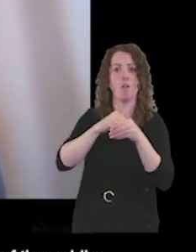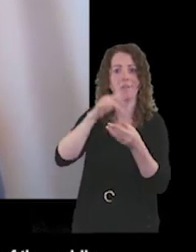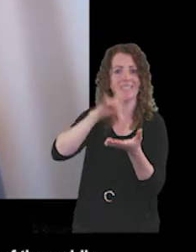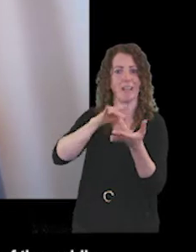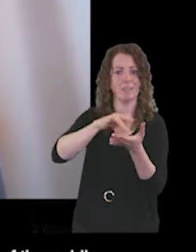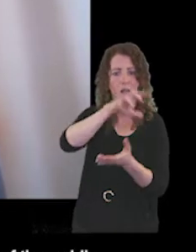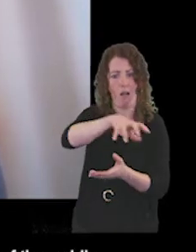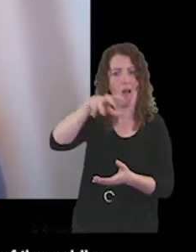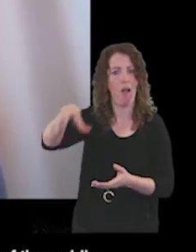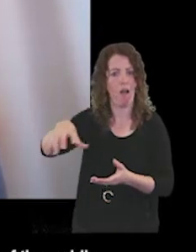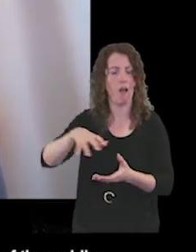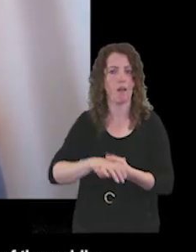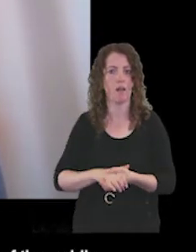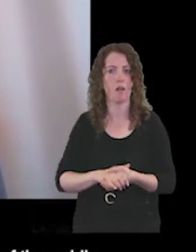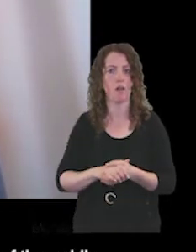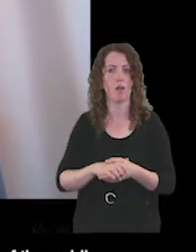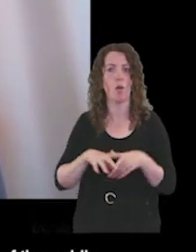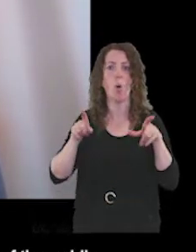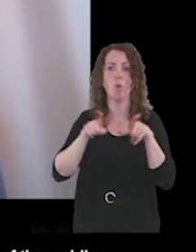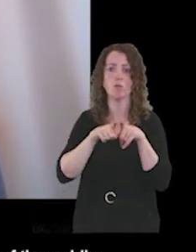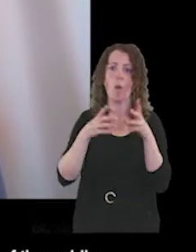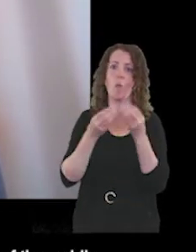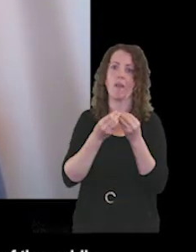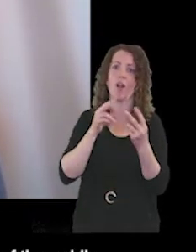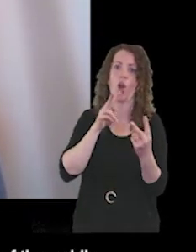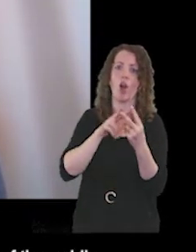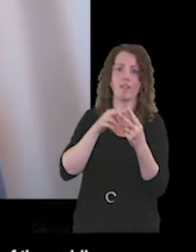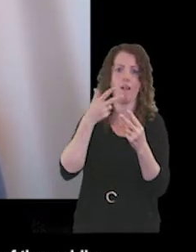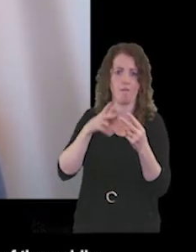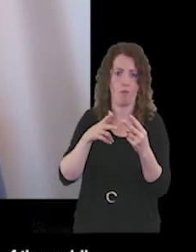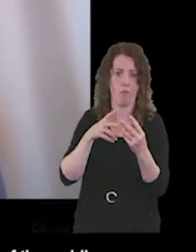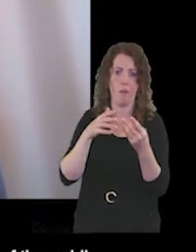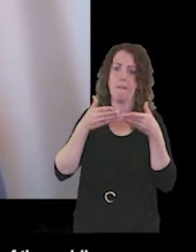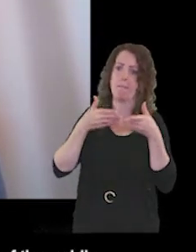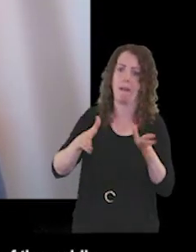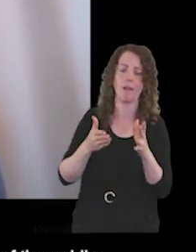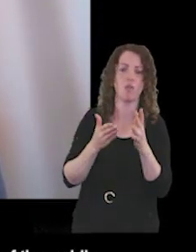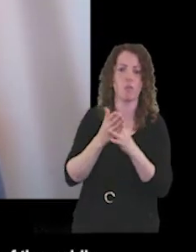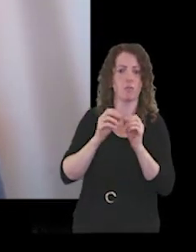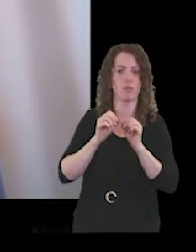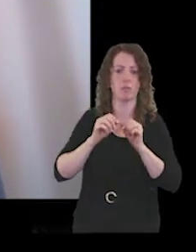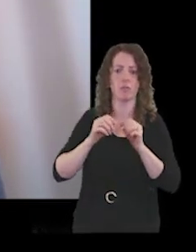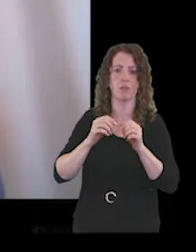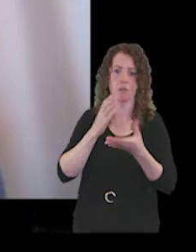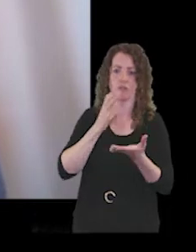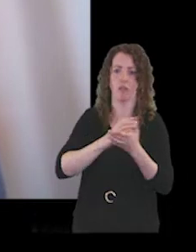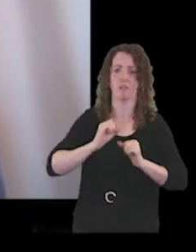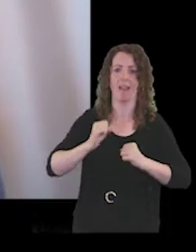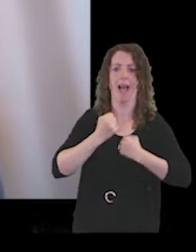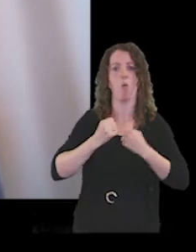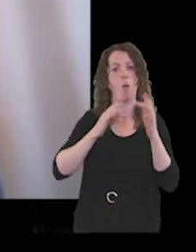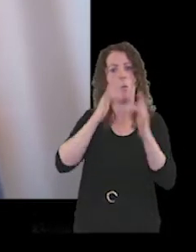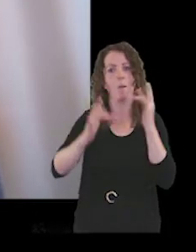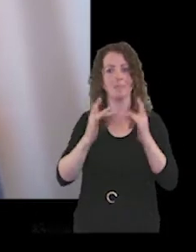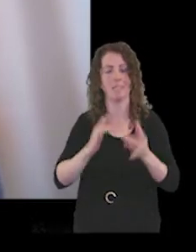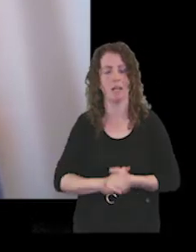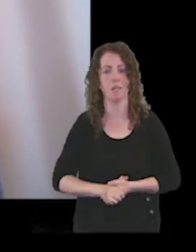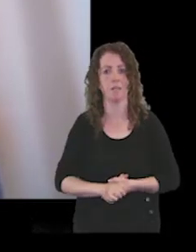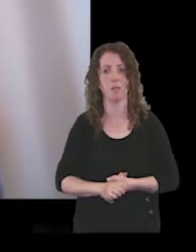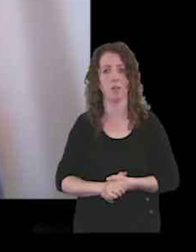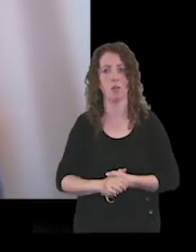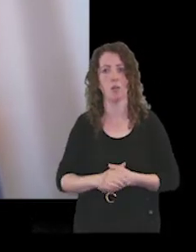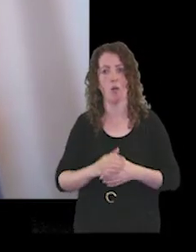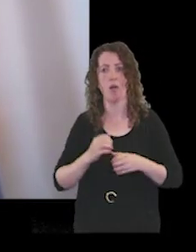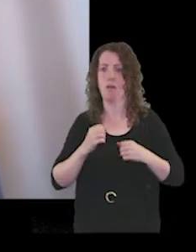with contact from members of the public via the Trust's website. That concludes my